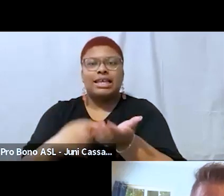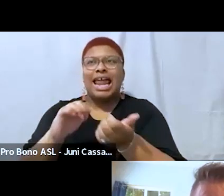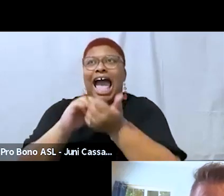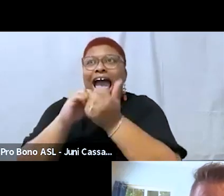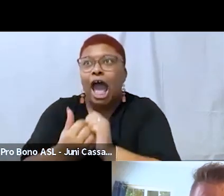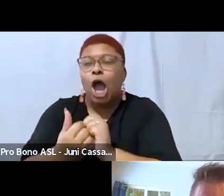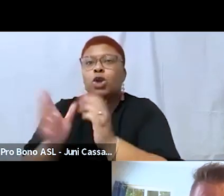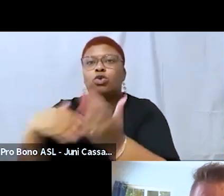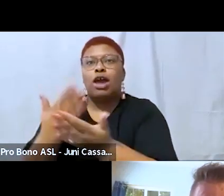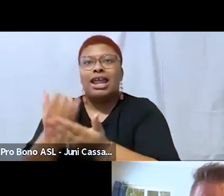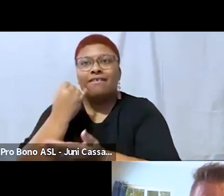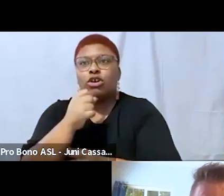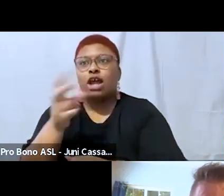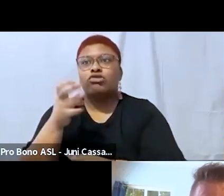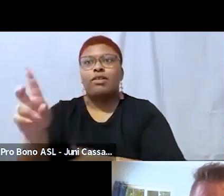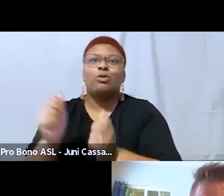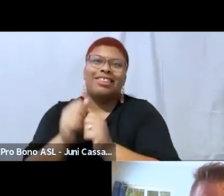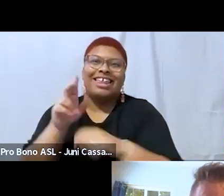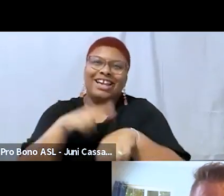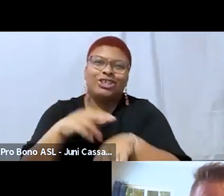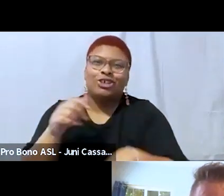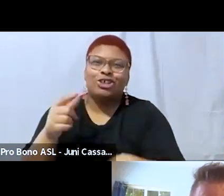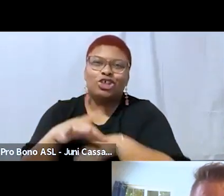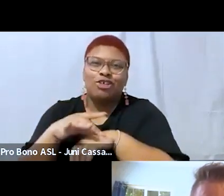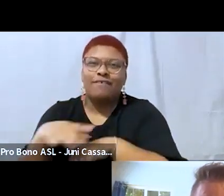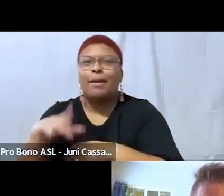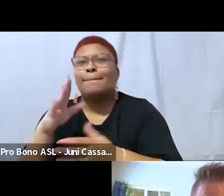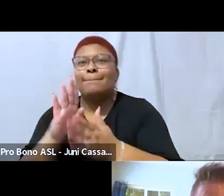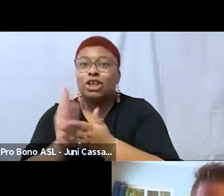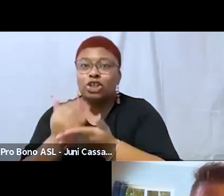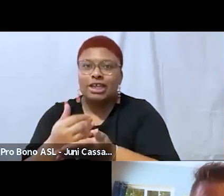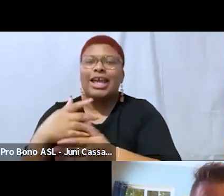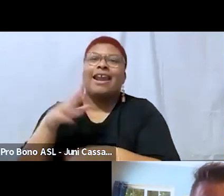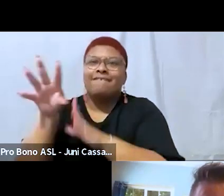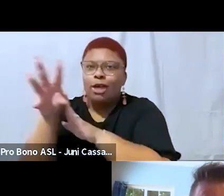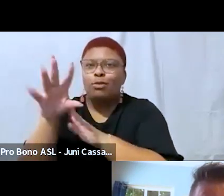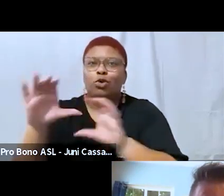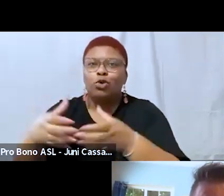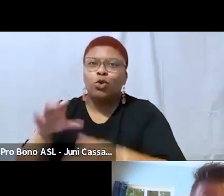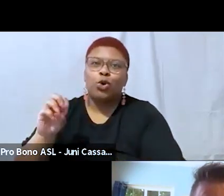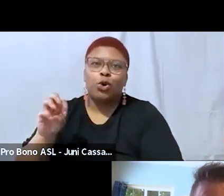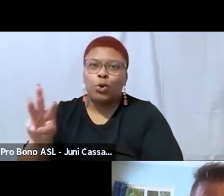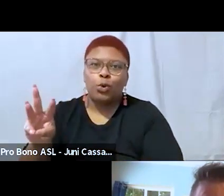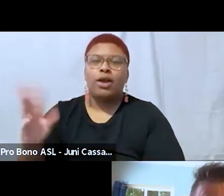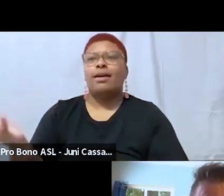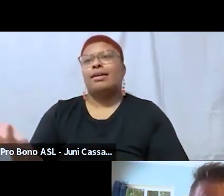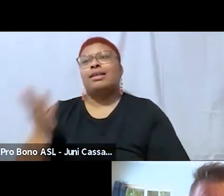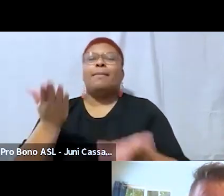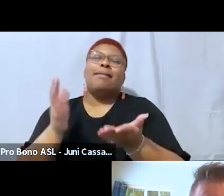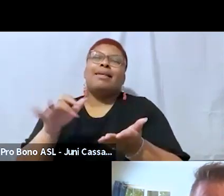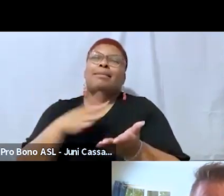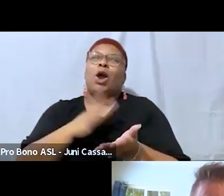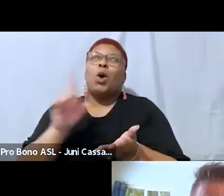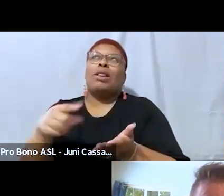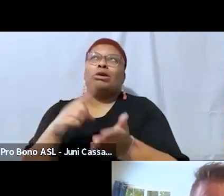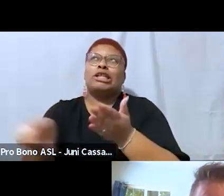if you are not traveling with a national geographic budget and a national geographic film crew um it's maybe the only criticism i have of the show and